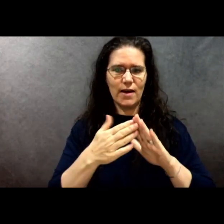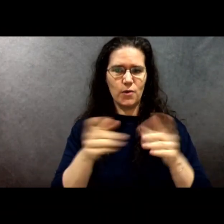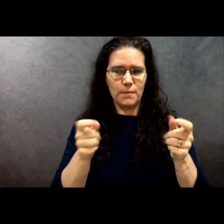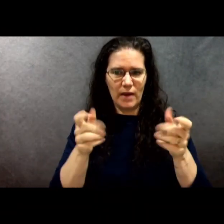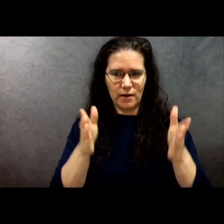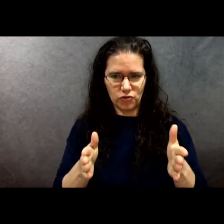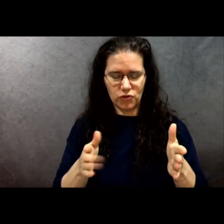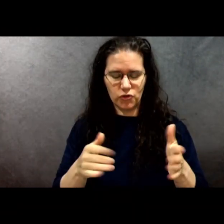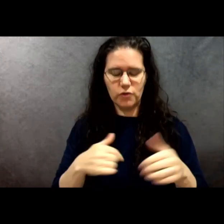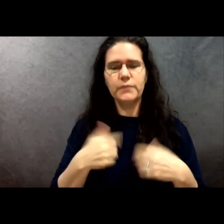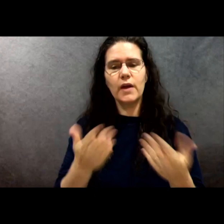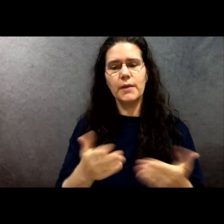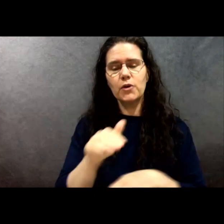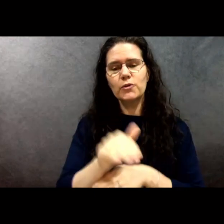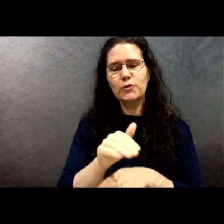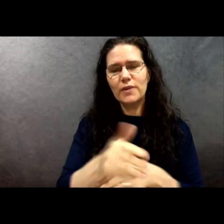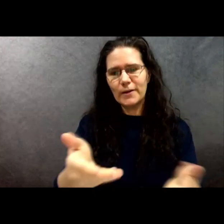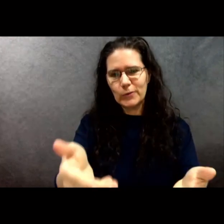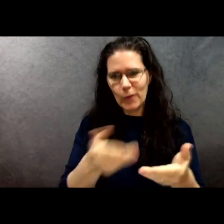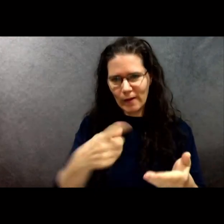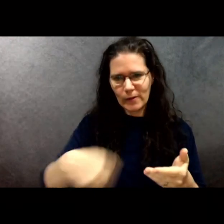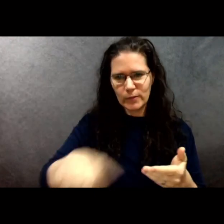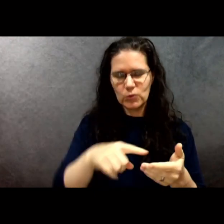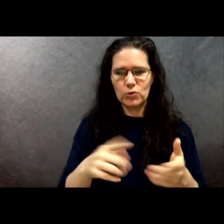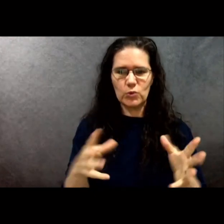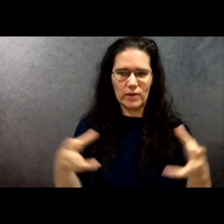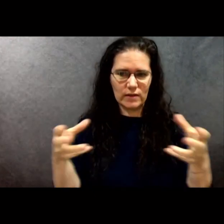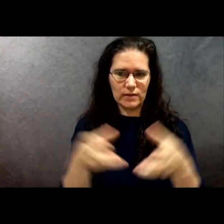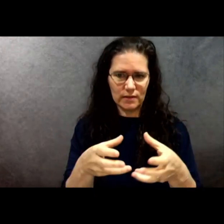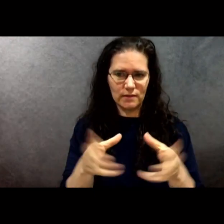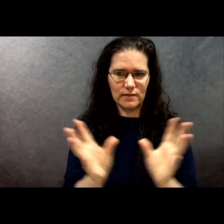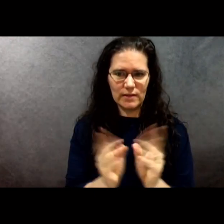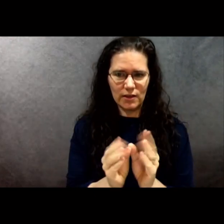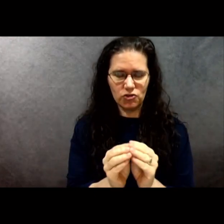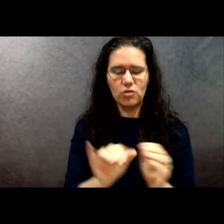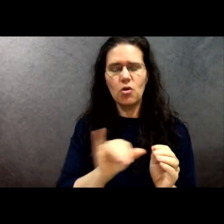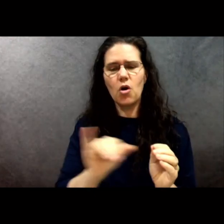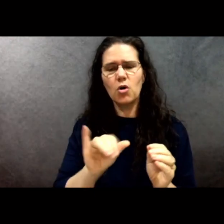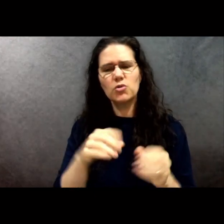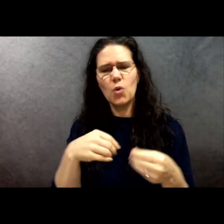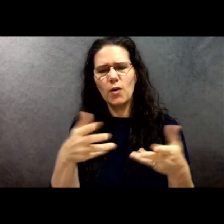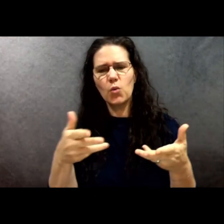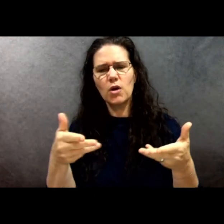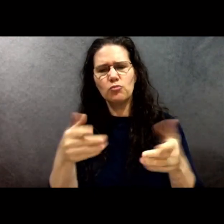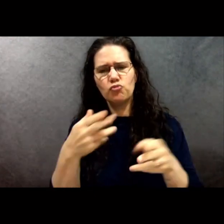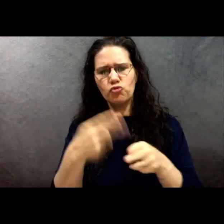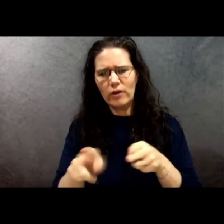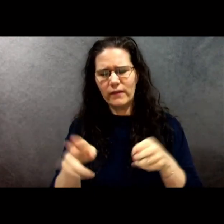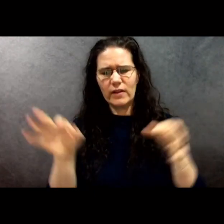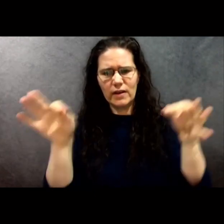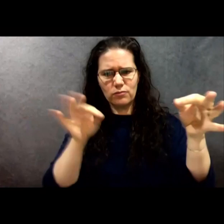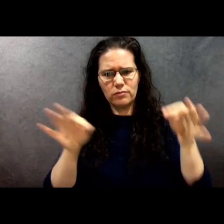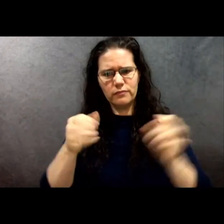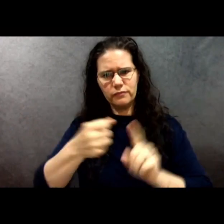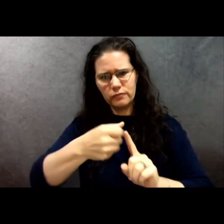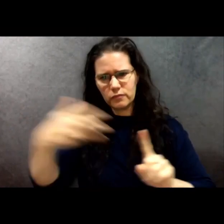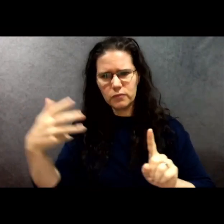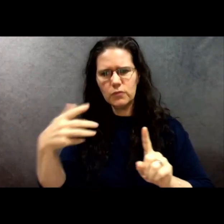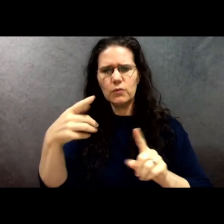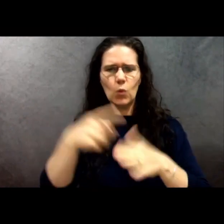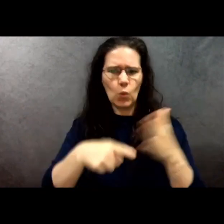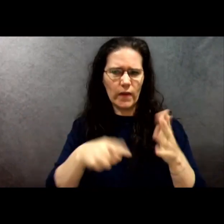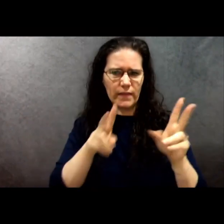here tonight to welcome you to this session and also to provide a brief introduction of where we've been on this issue